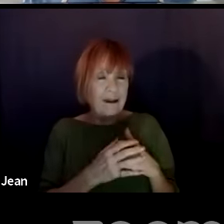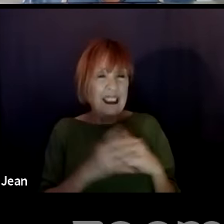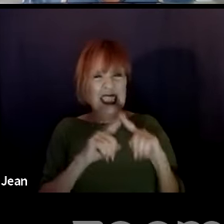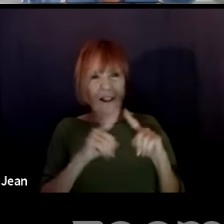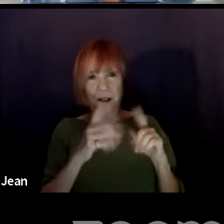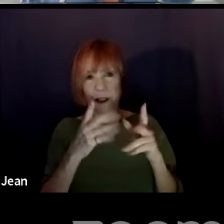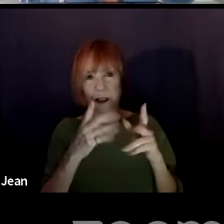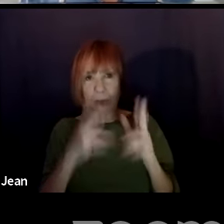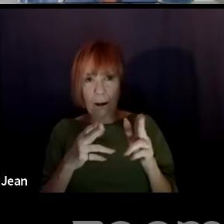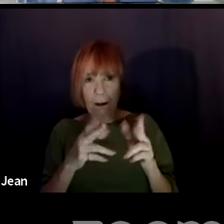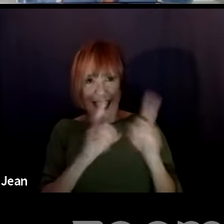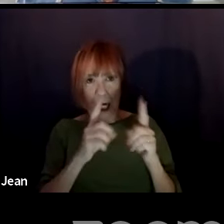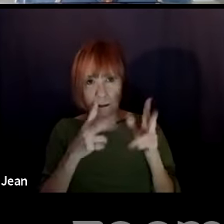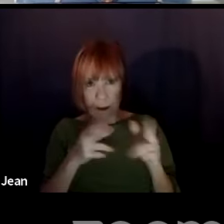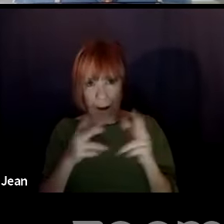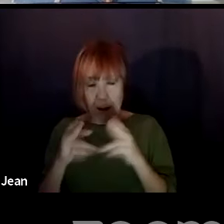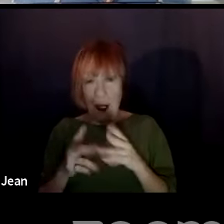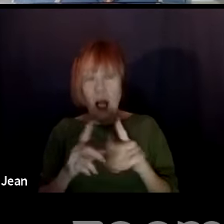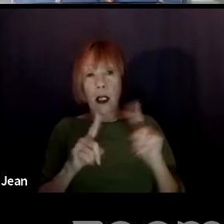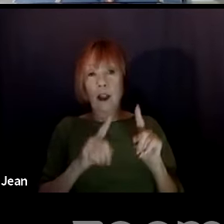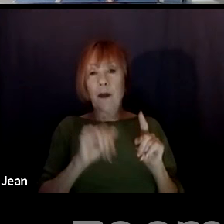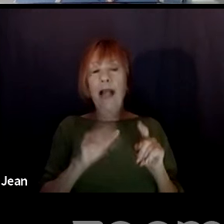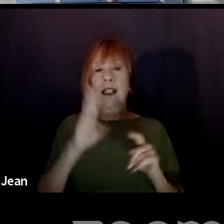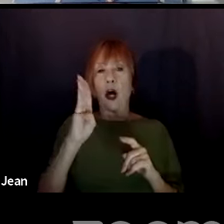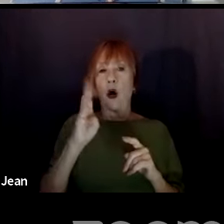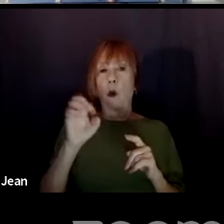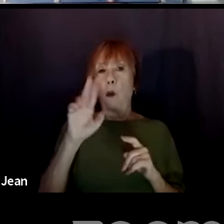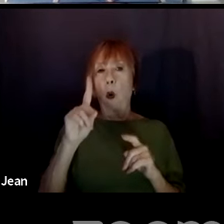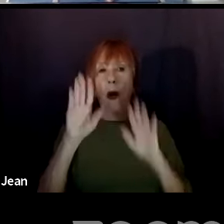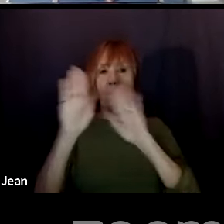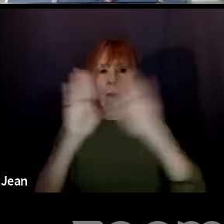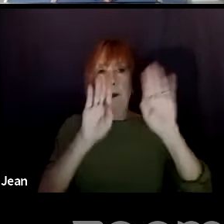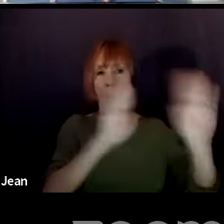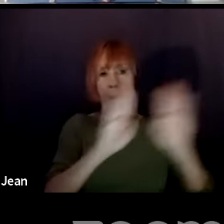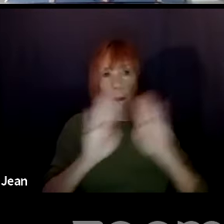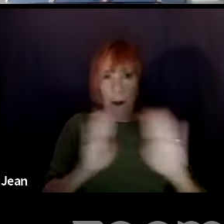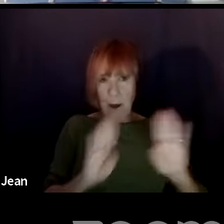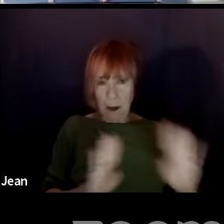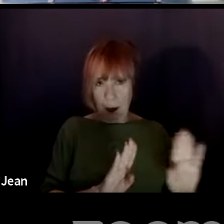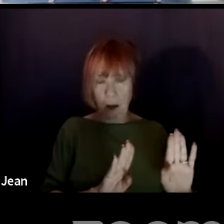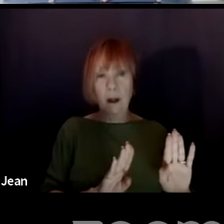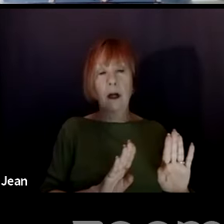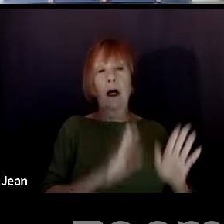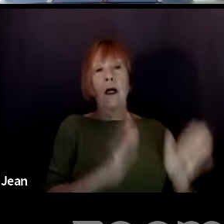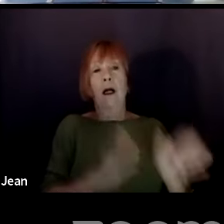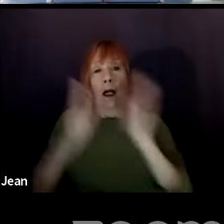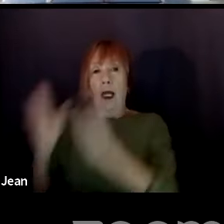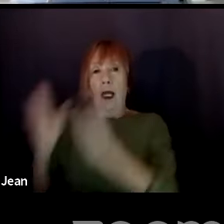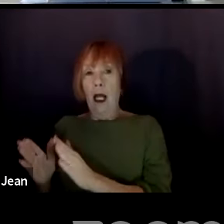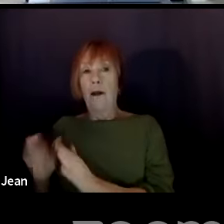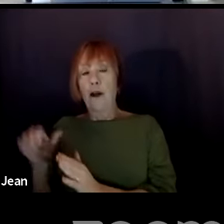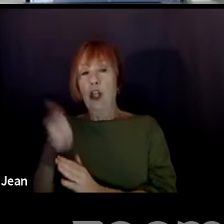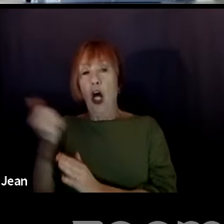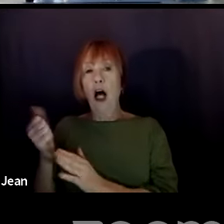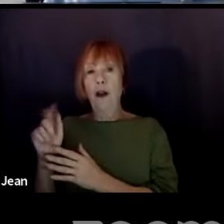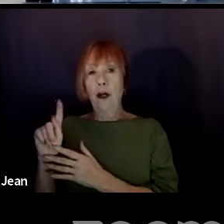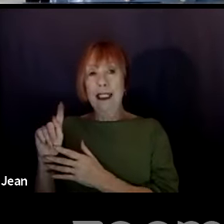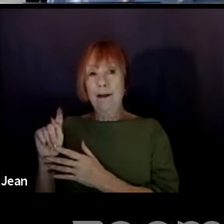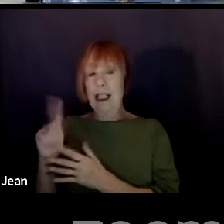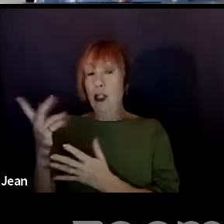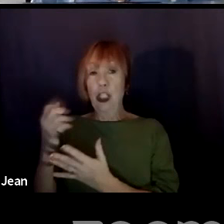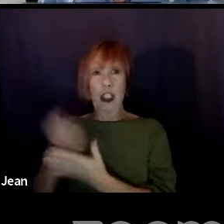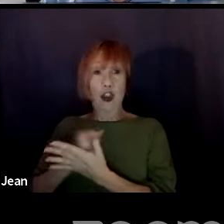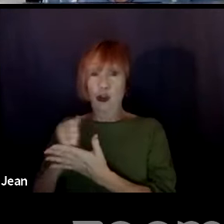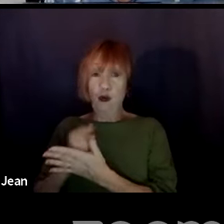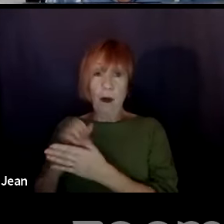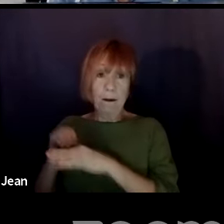of dialogue. But, but that's, so that's board driven. But there's also shows that are just script driven,